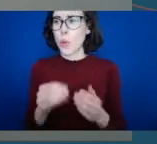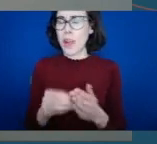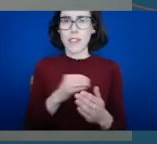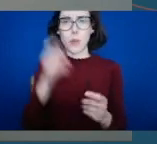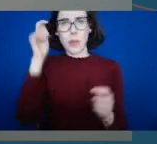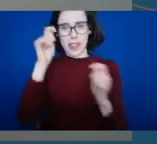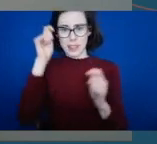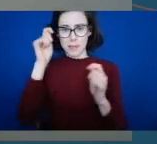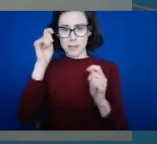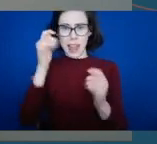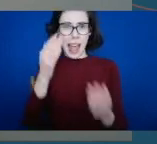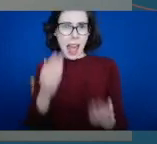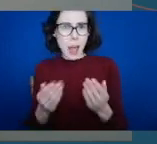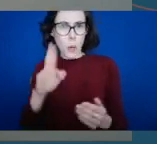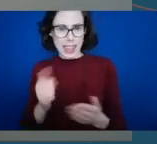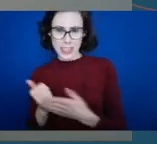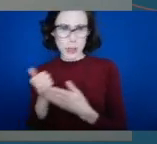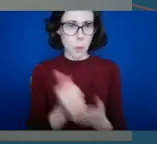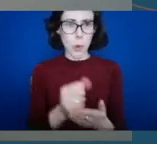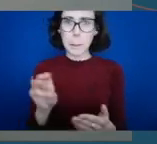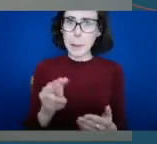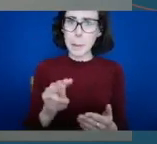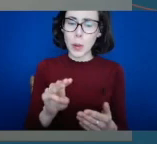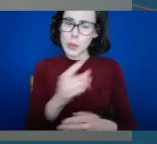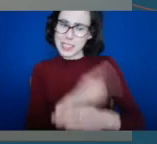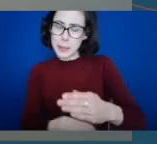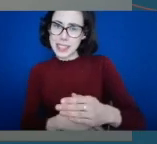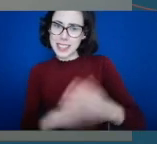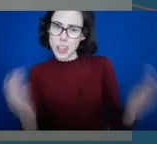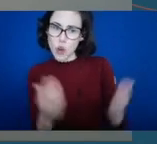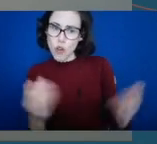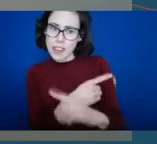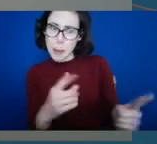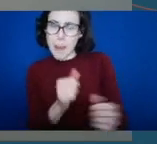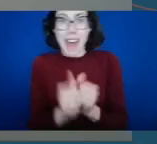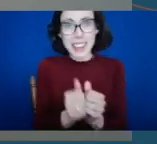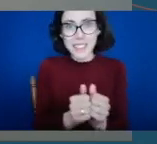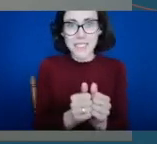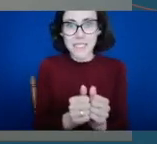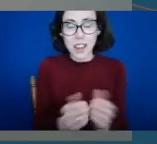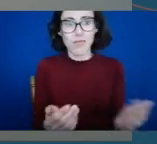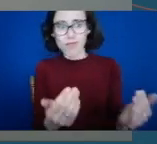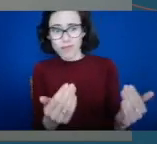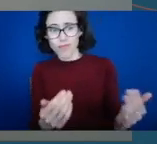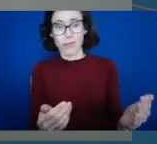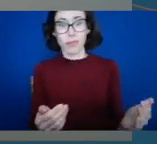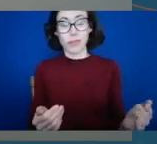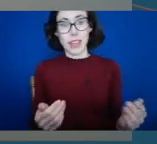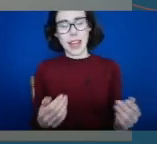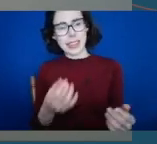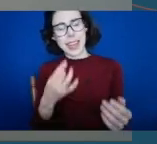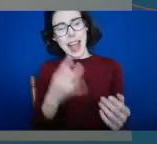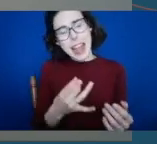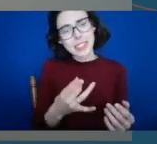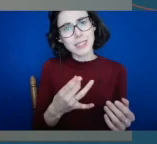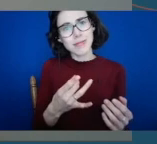can continue to support people with disabilities to be physically active and how we can continue to engage and listen to the needs and the challenges that